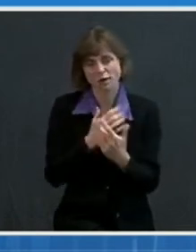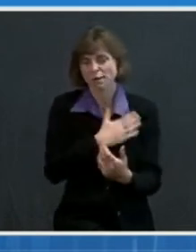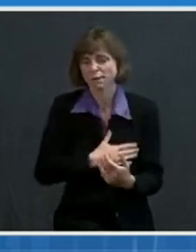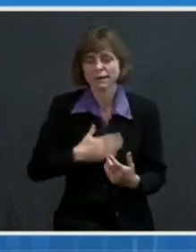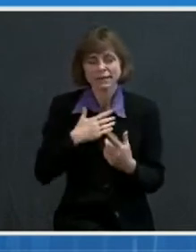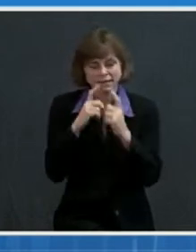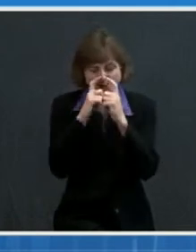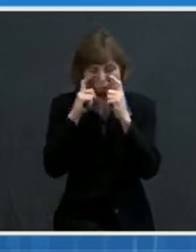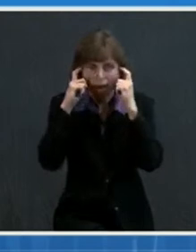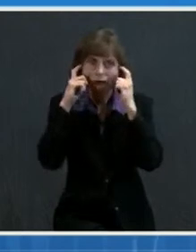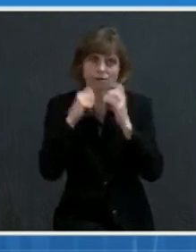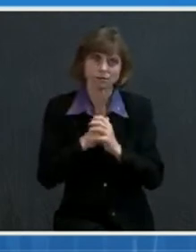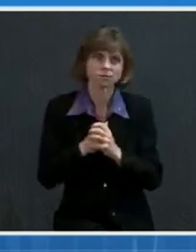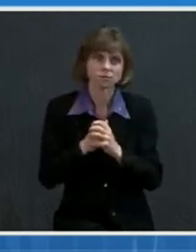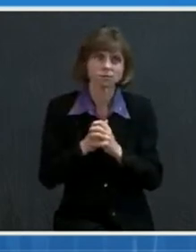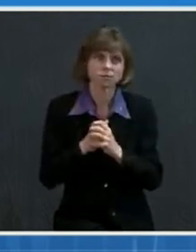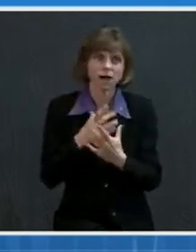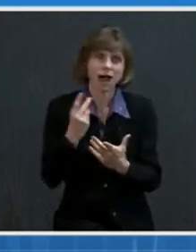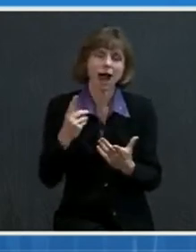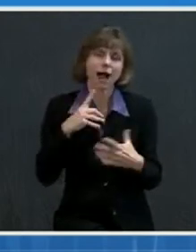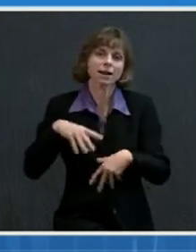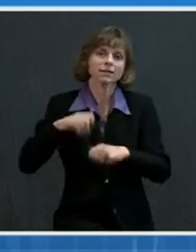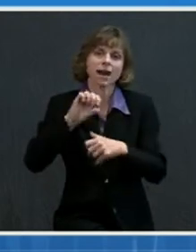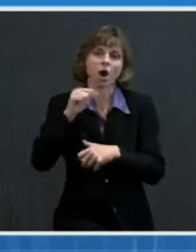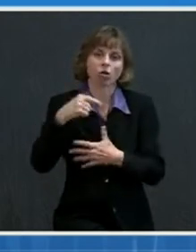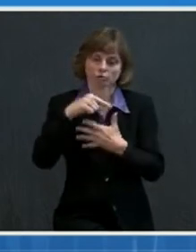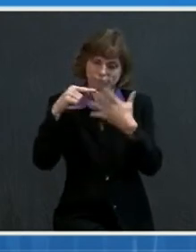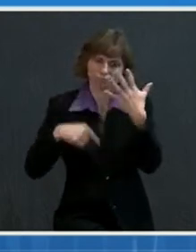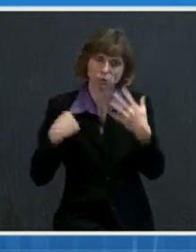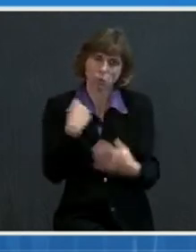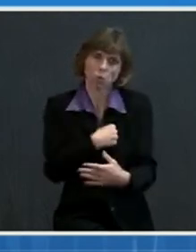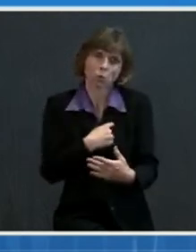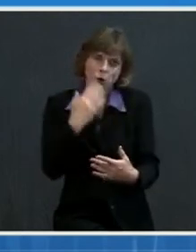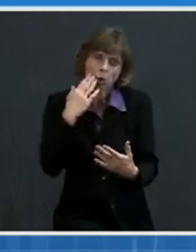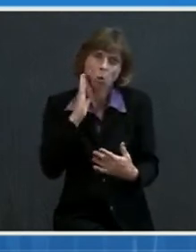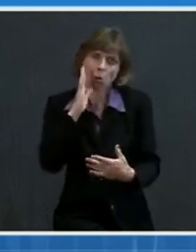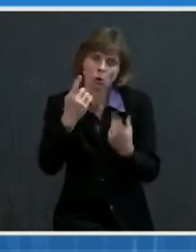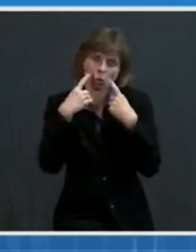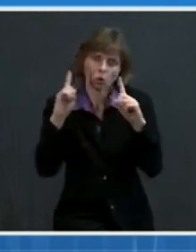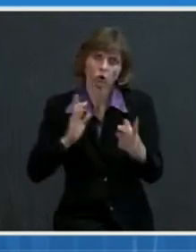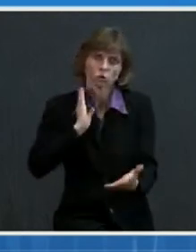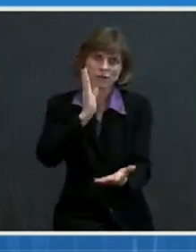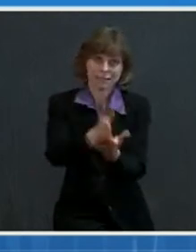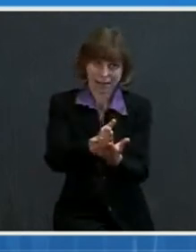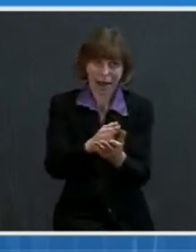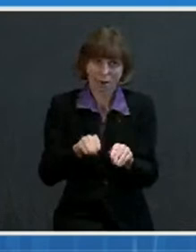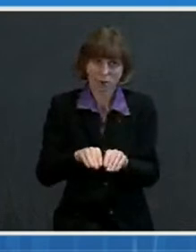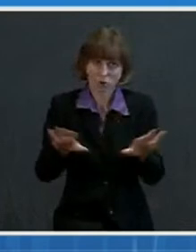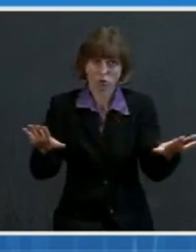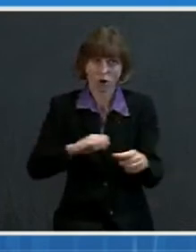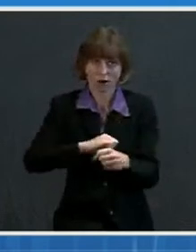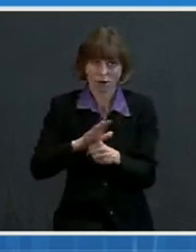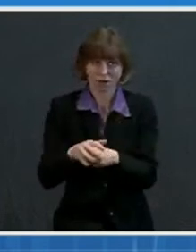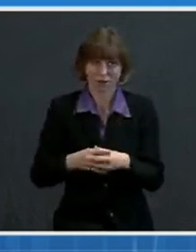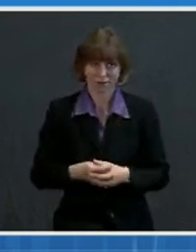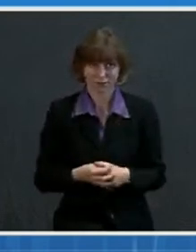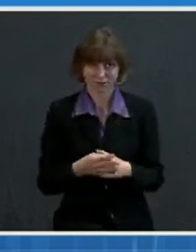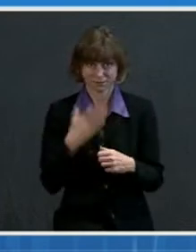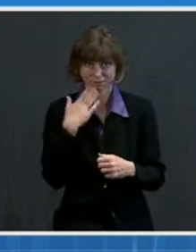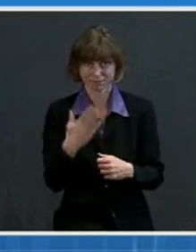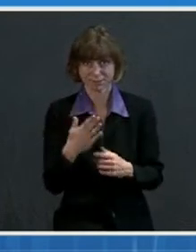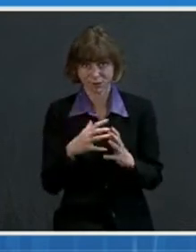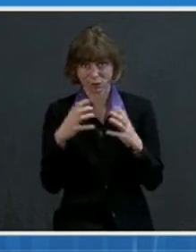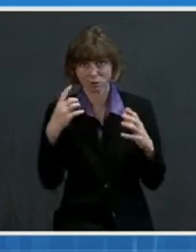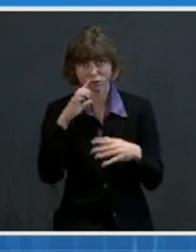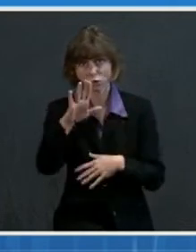well-fitting mask and taking the other public health actions we know work to help stop the spread of this virus. Thank you so much